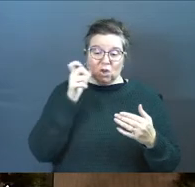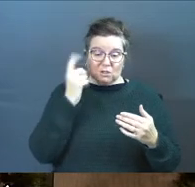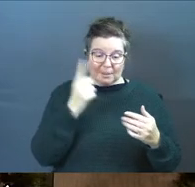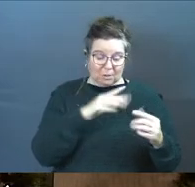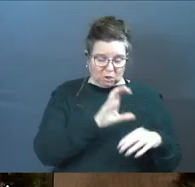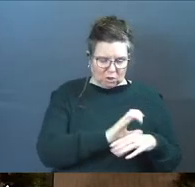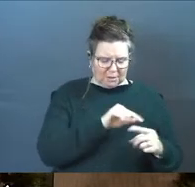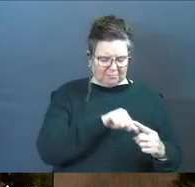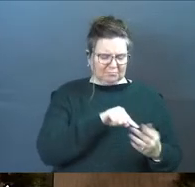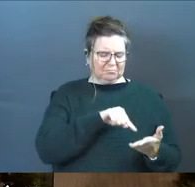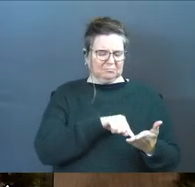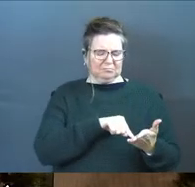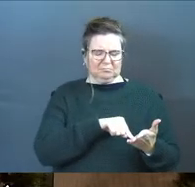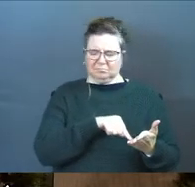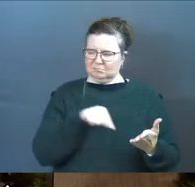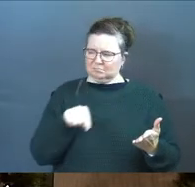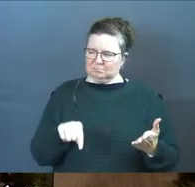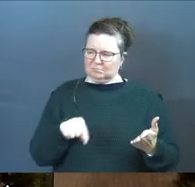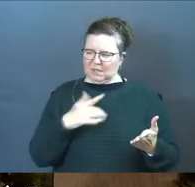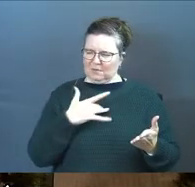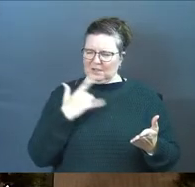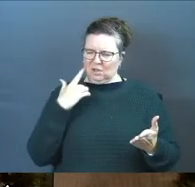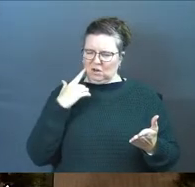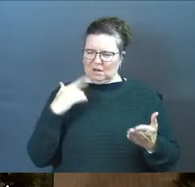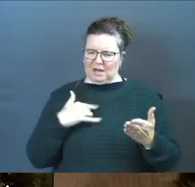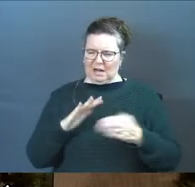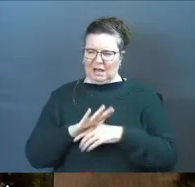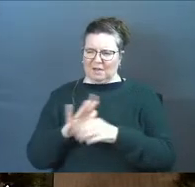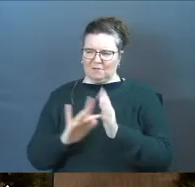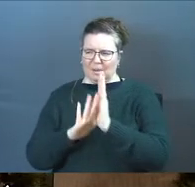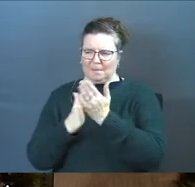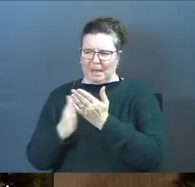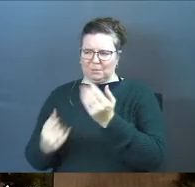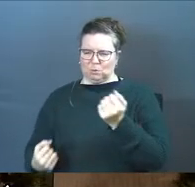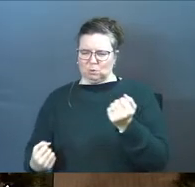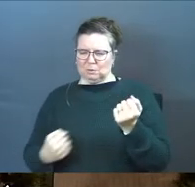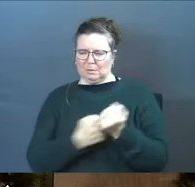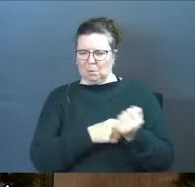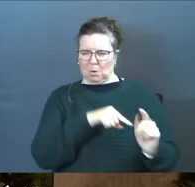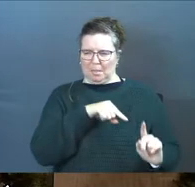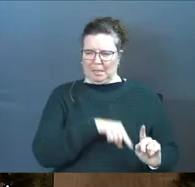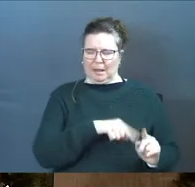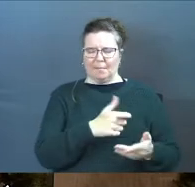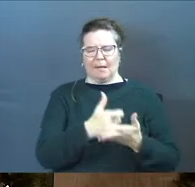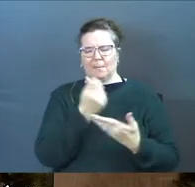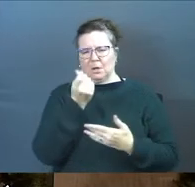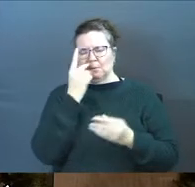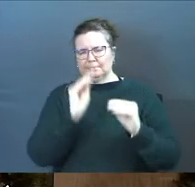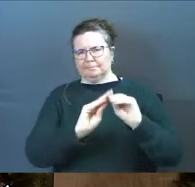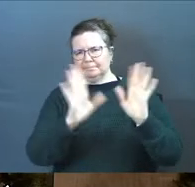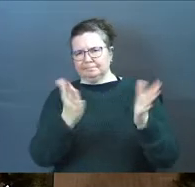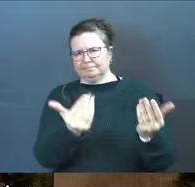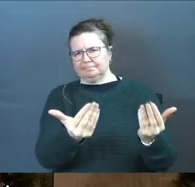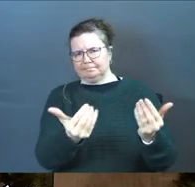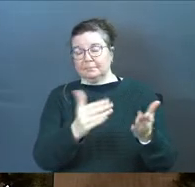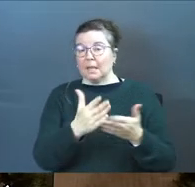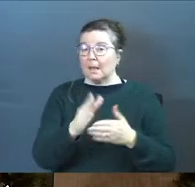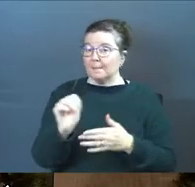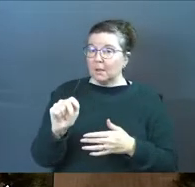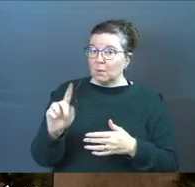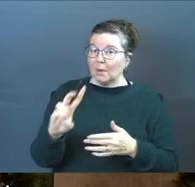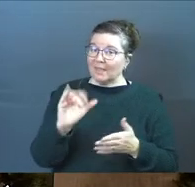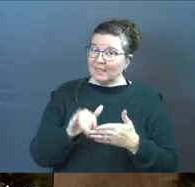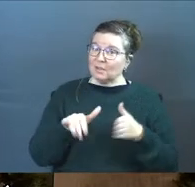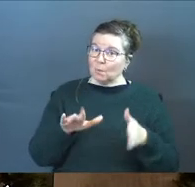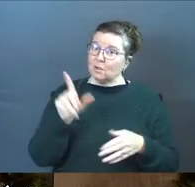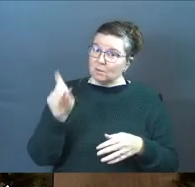thing in church and they're like, but I don't feel like I've heard enough Bible to back that truth up. Help me understand it better. And by the way,